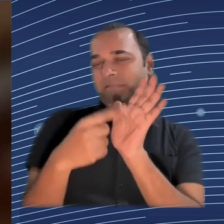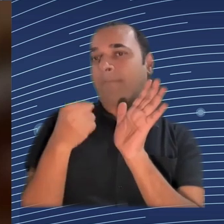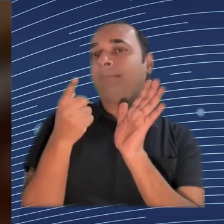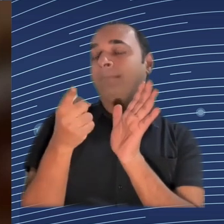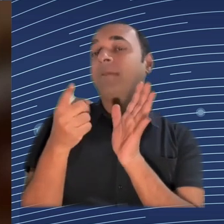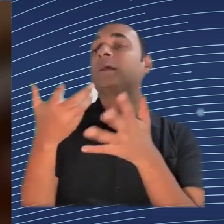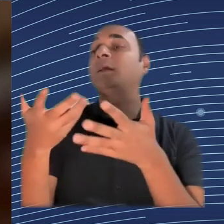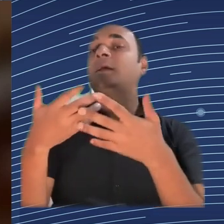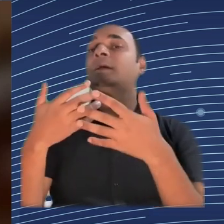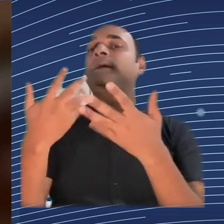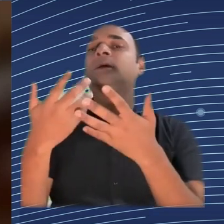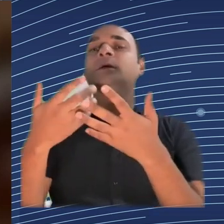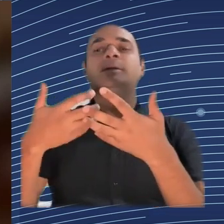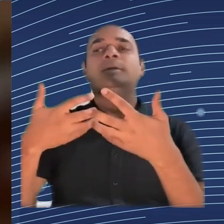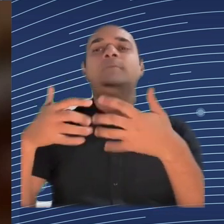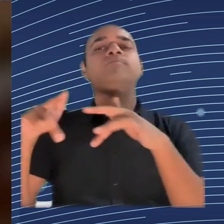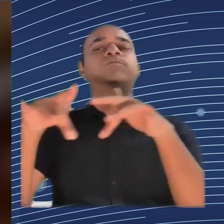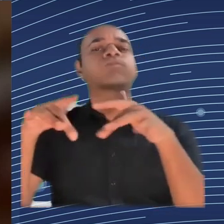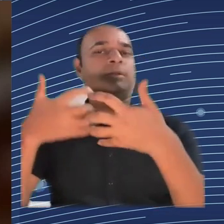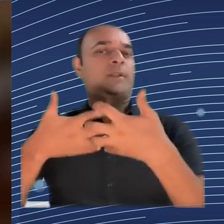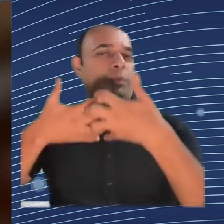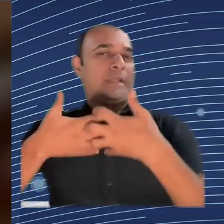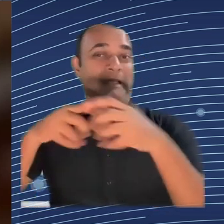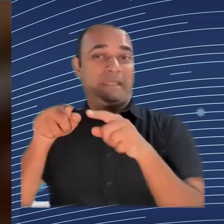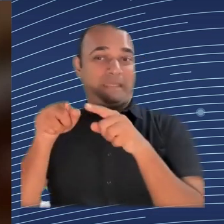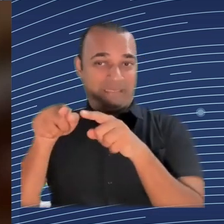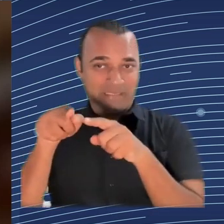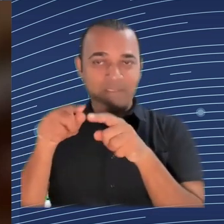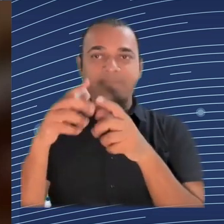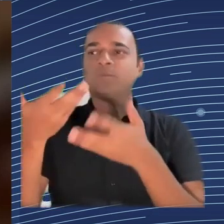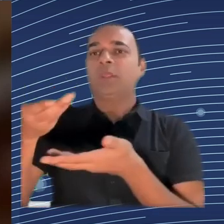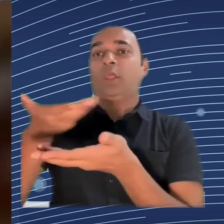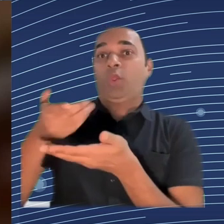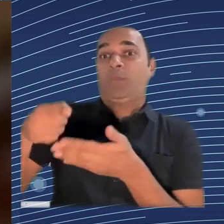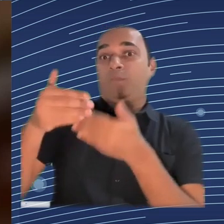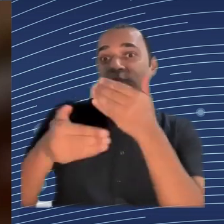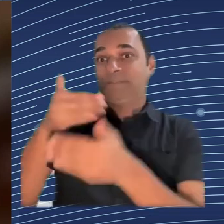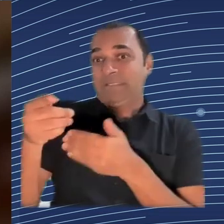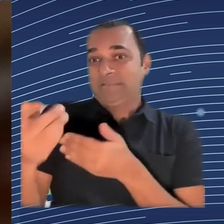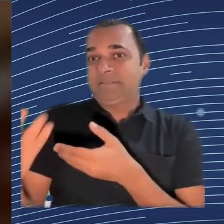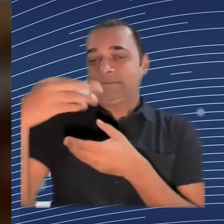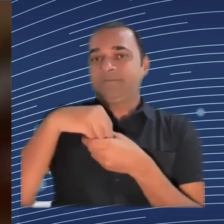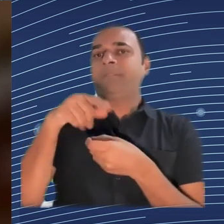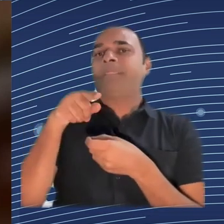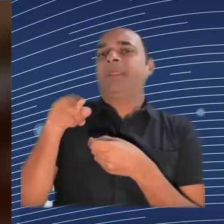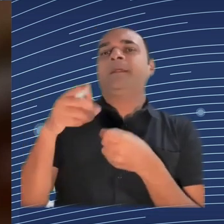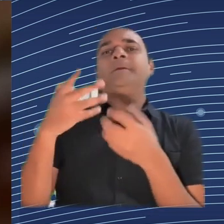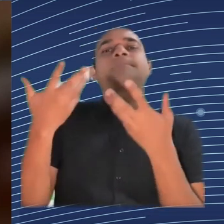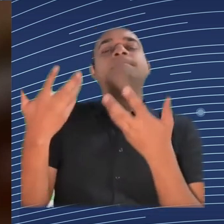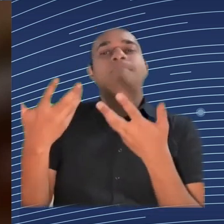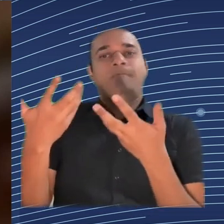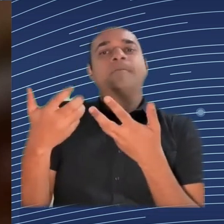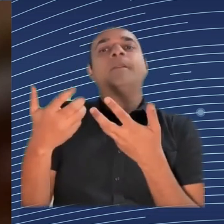program. And this leads to a lack of knowledge on organizational processes and also a lack of oversight, but also a lack of negotiating